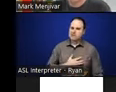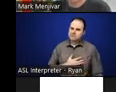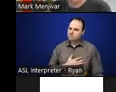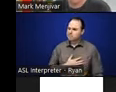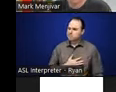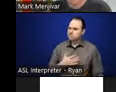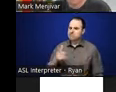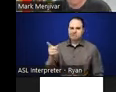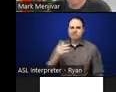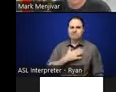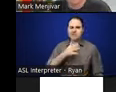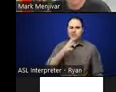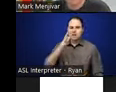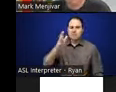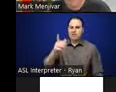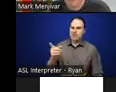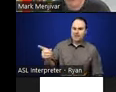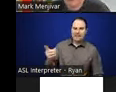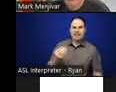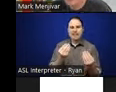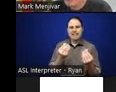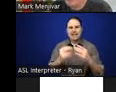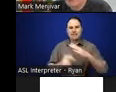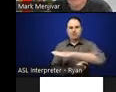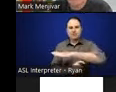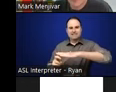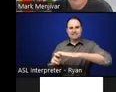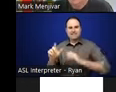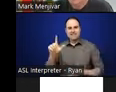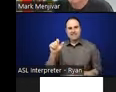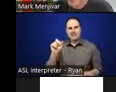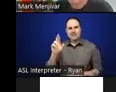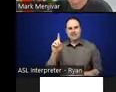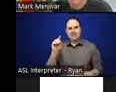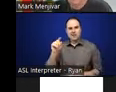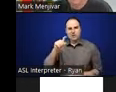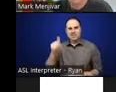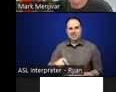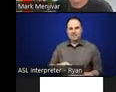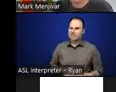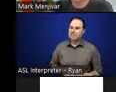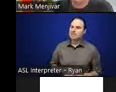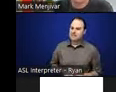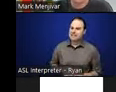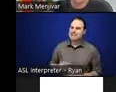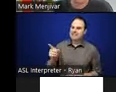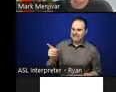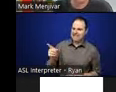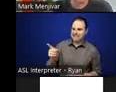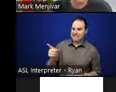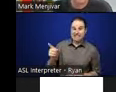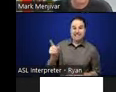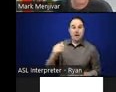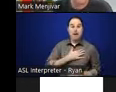This is my grandmother on the land bridge in Laredo, Texas. And this is actually the bridge that the other side of my family, my